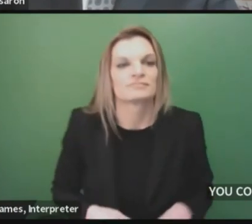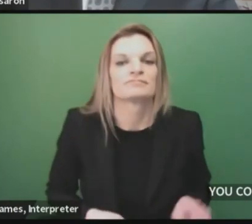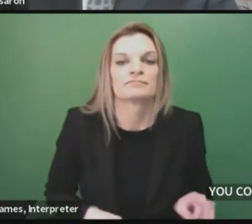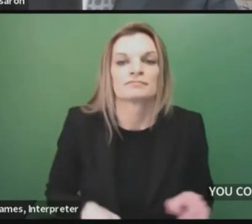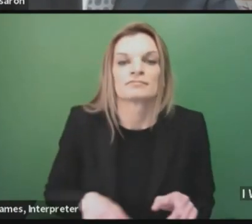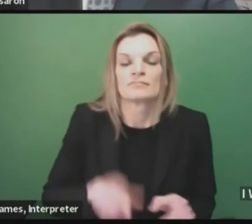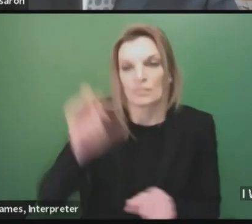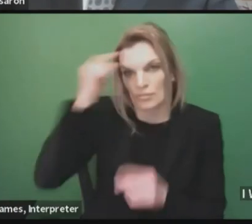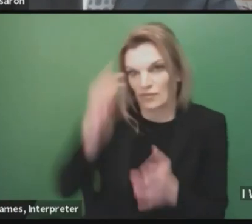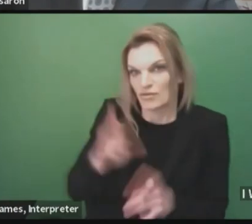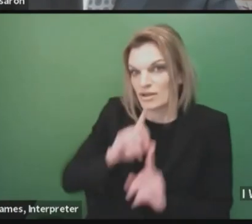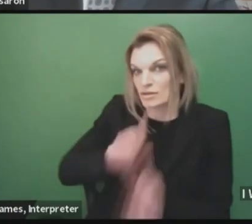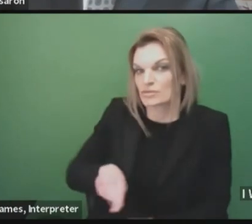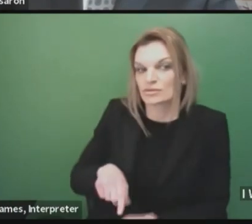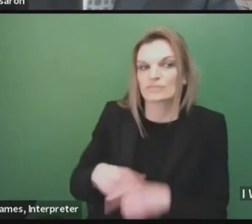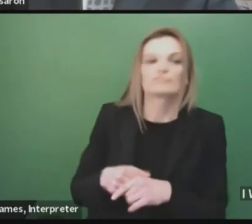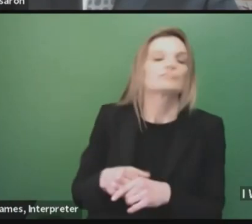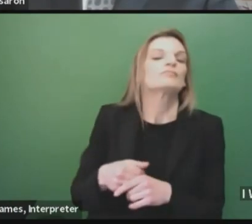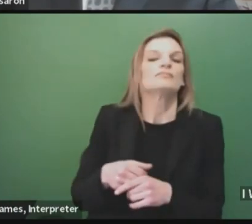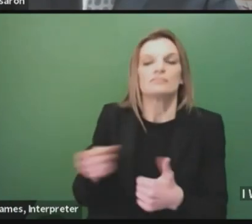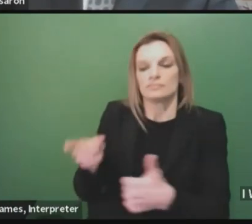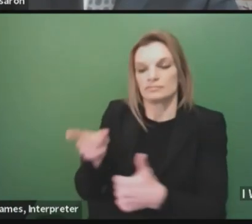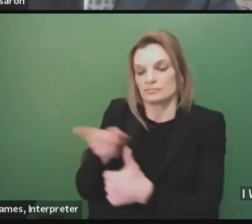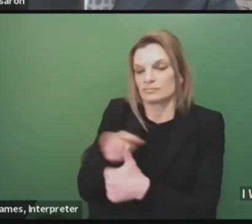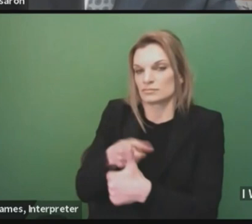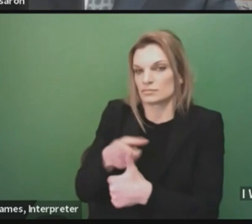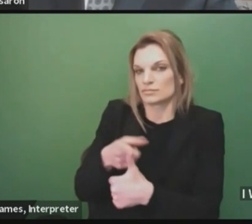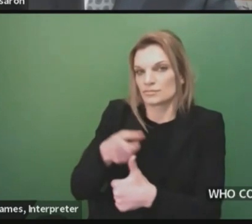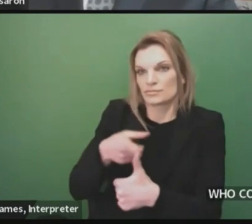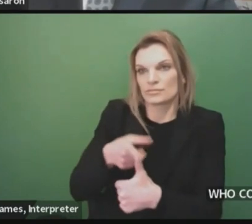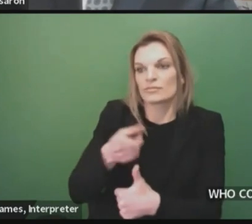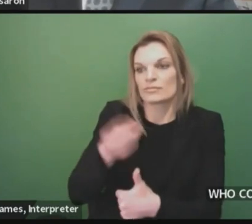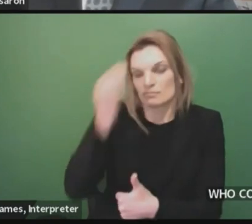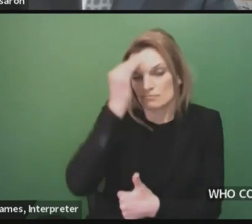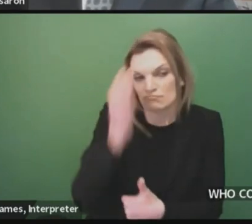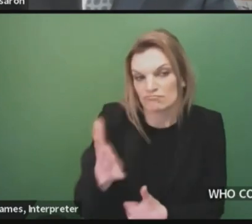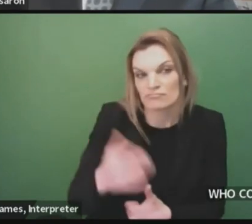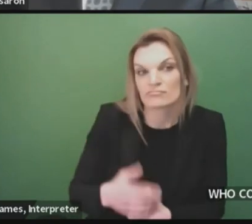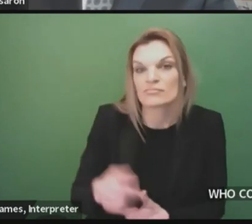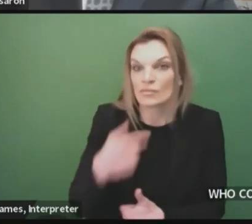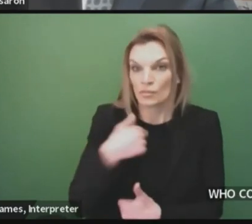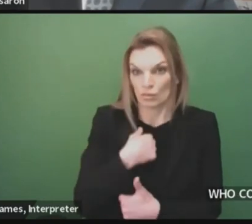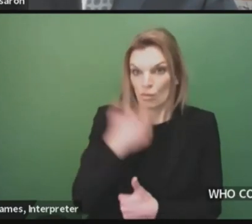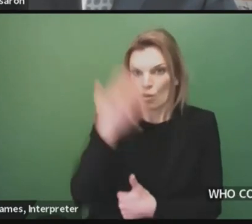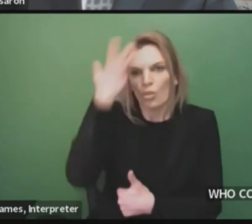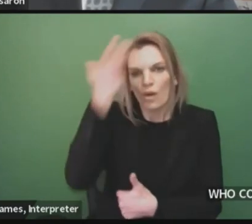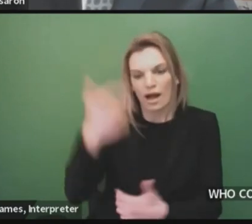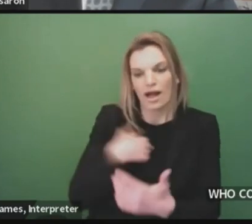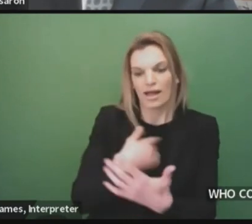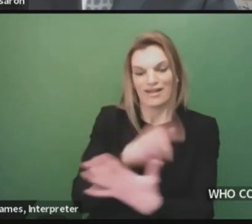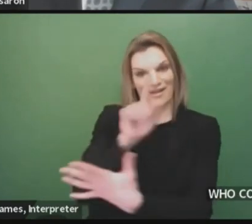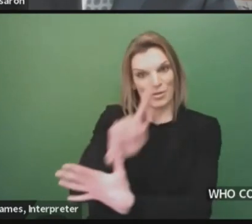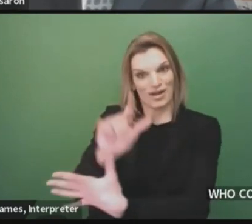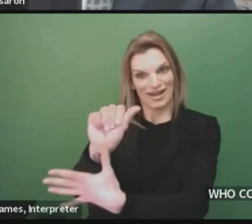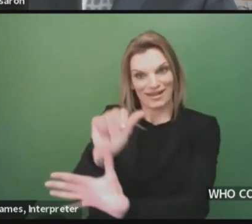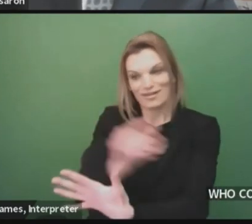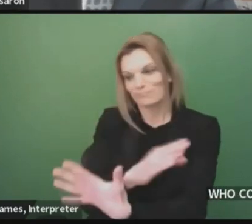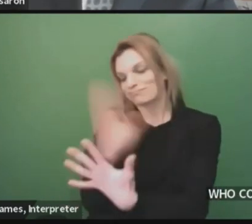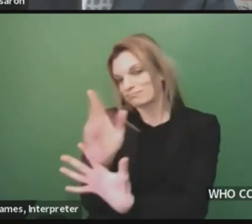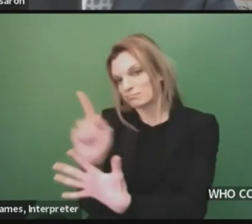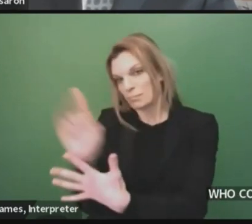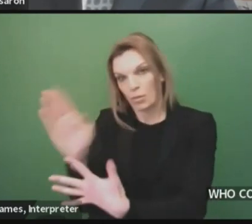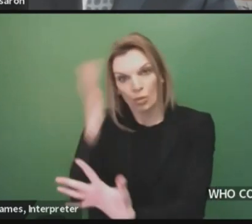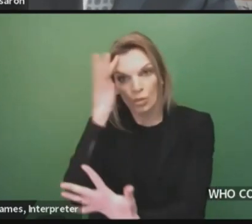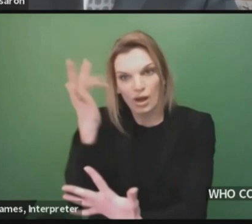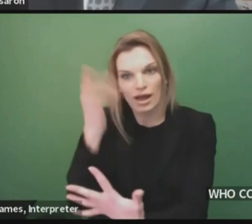make sure that we don't waste vaccines. The CDC, in fact, mirrored our new policy and so that